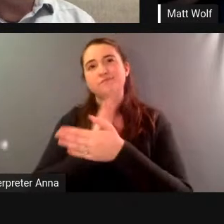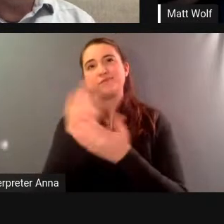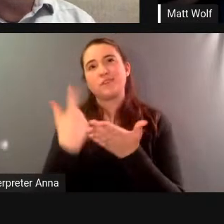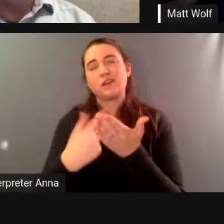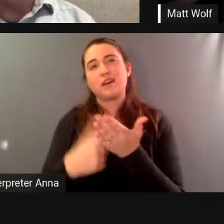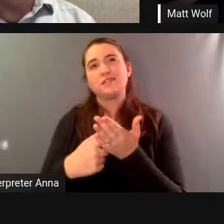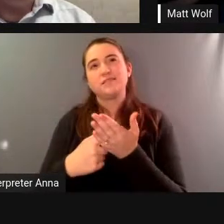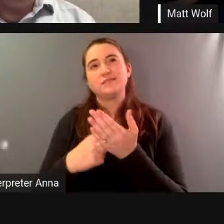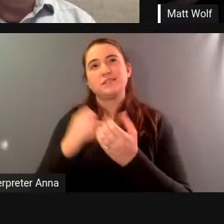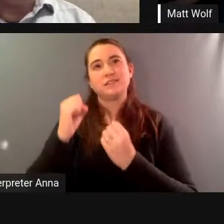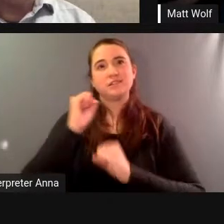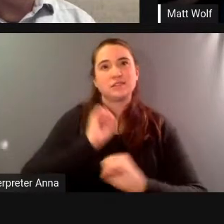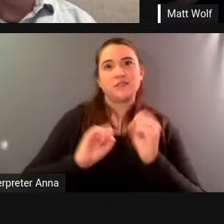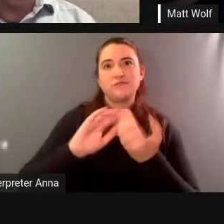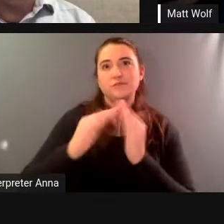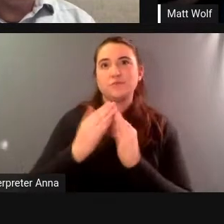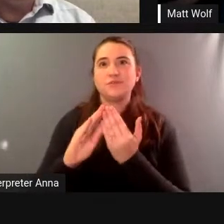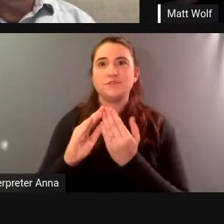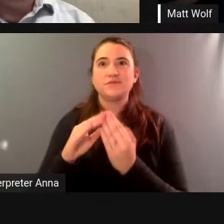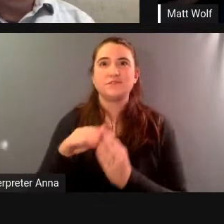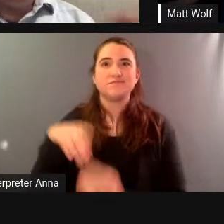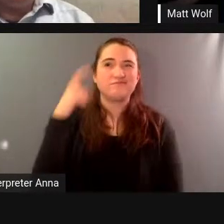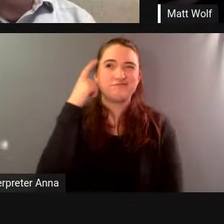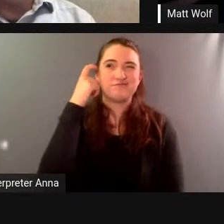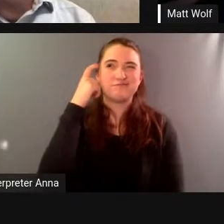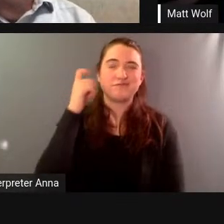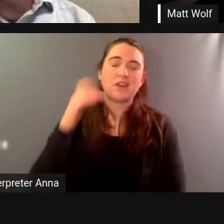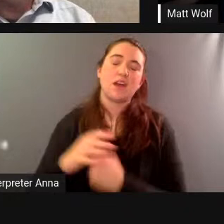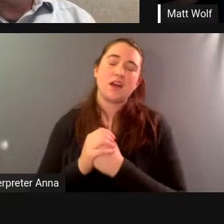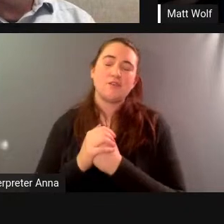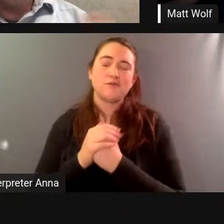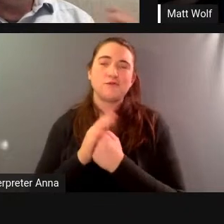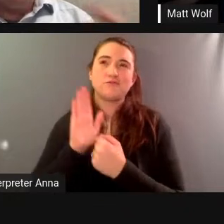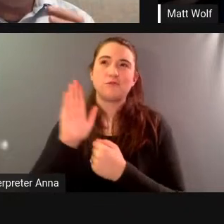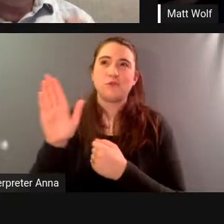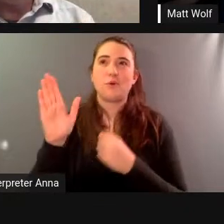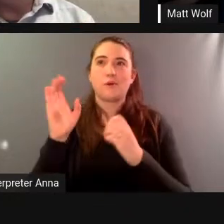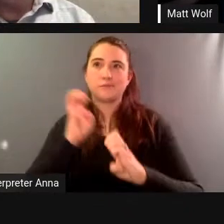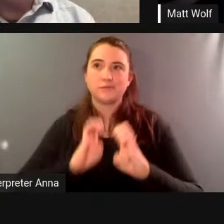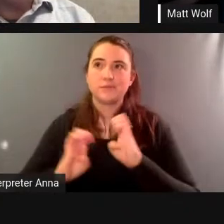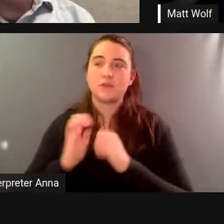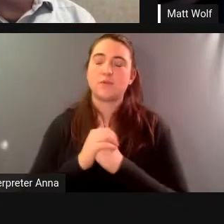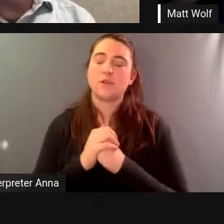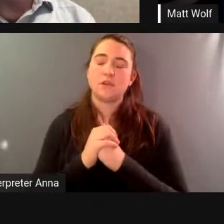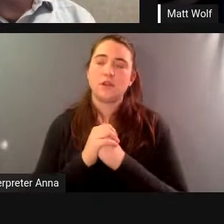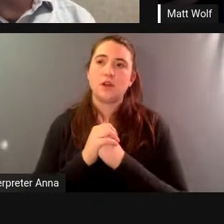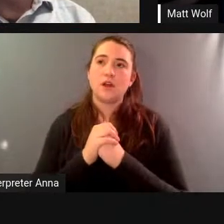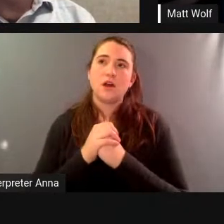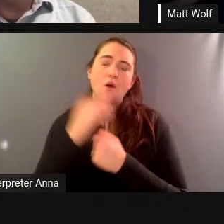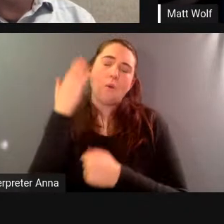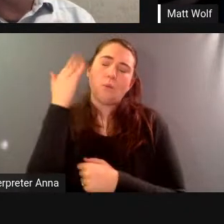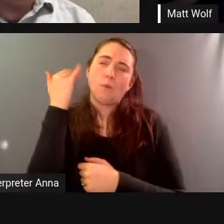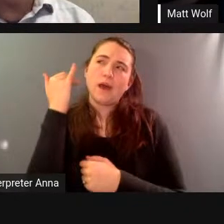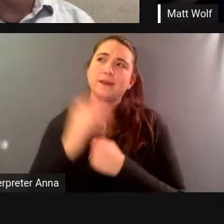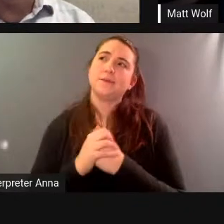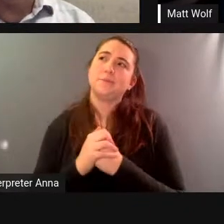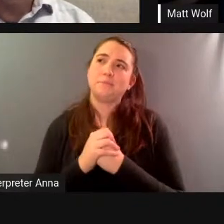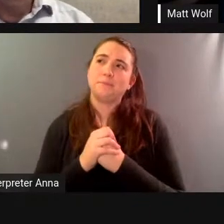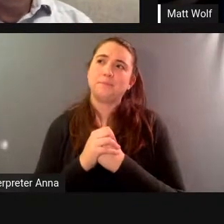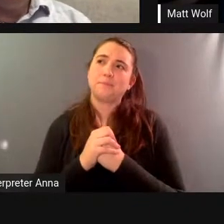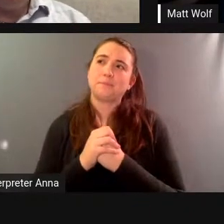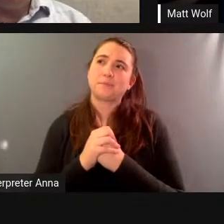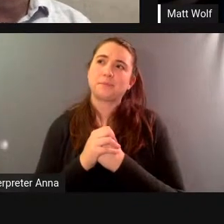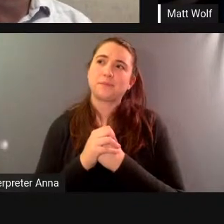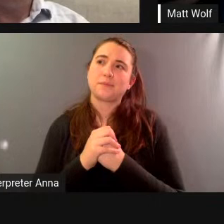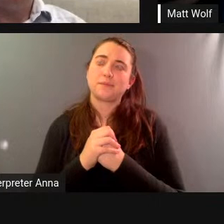about what you guys were doing um why do you think they were so hostile